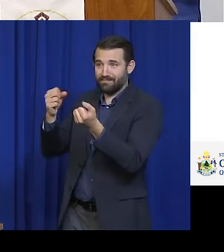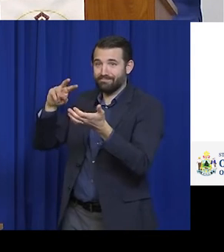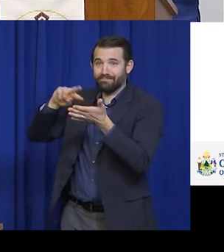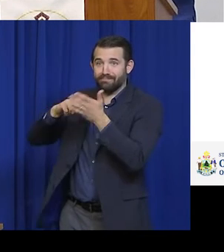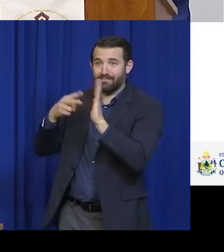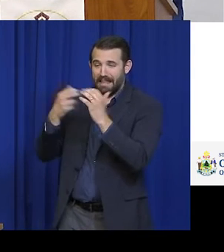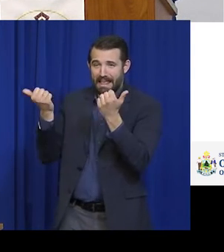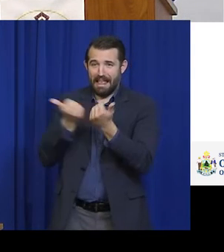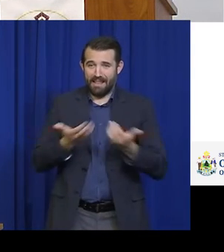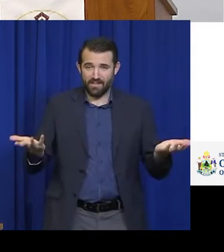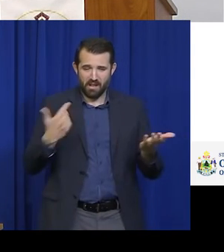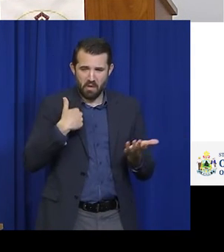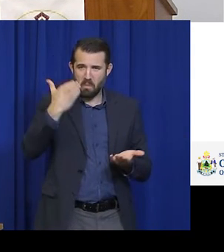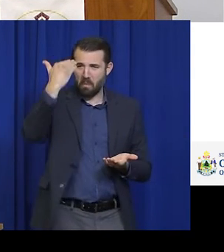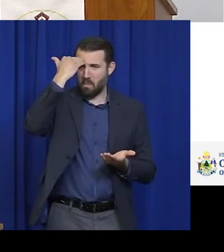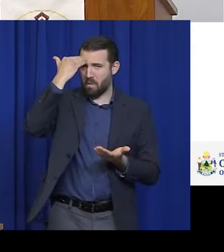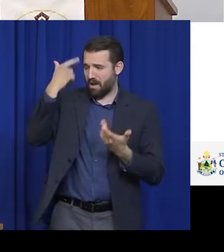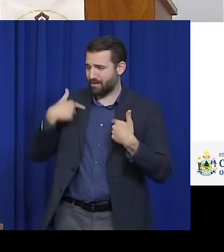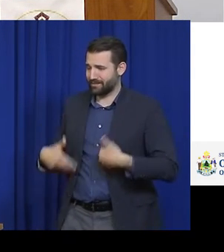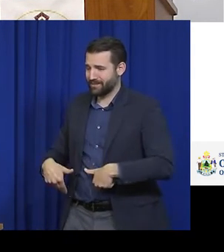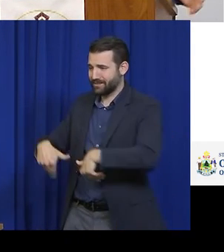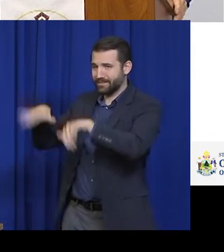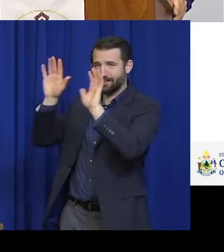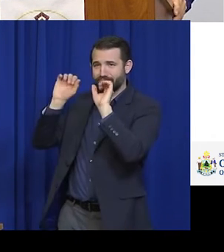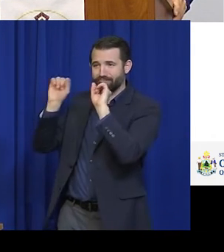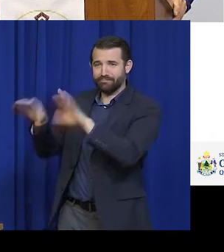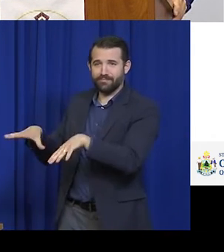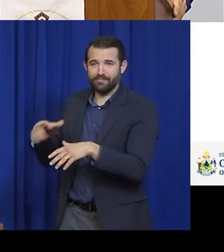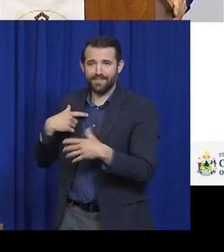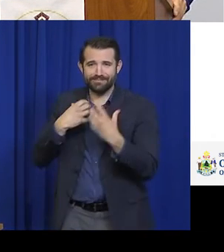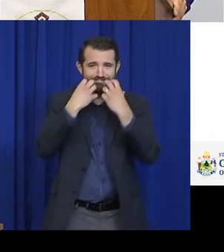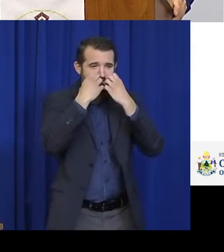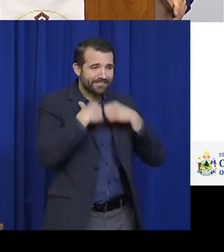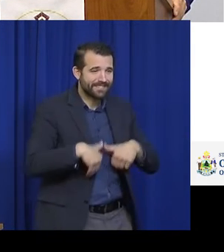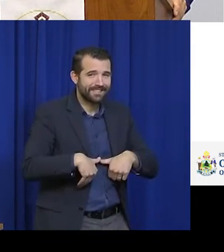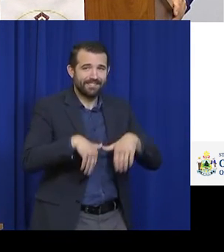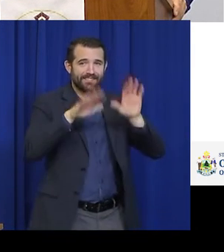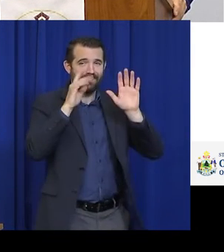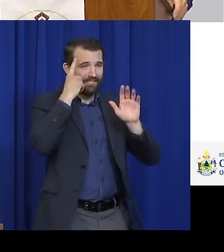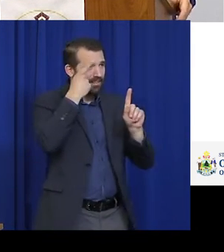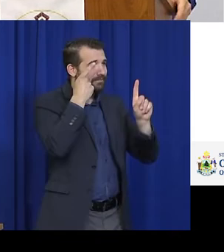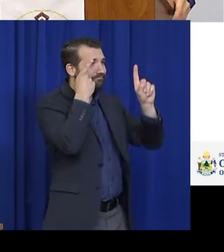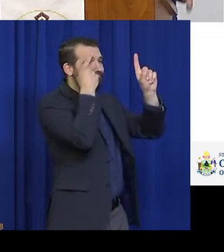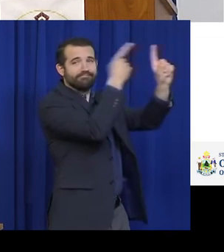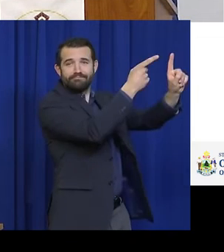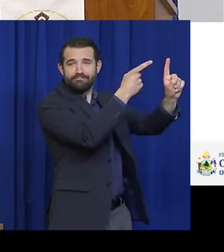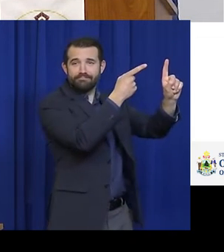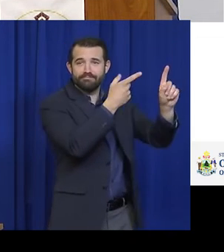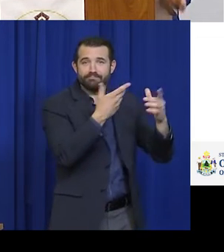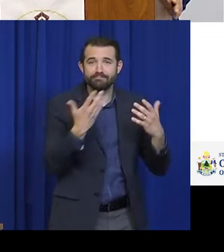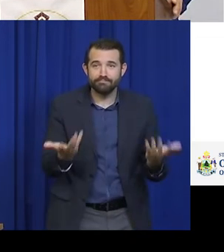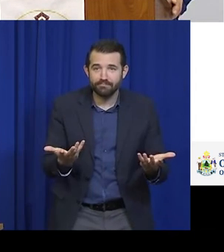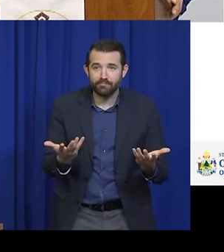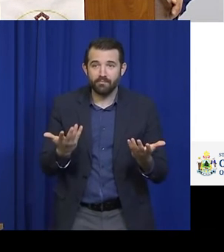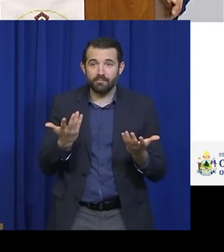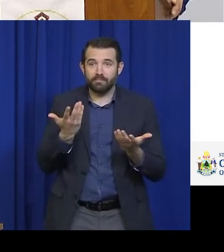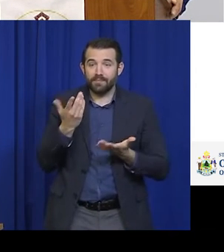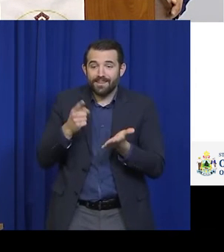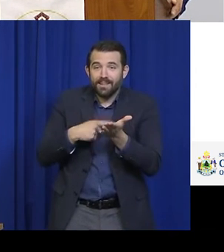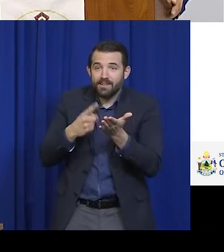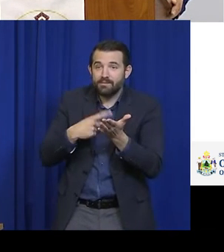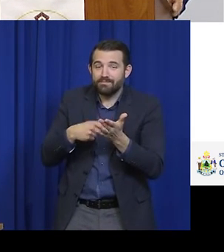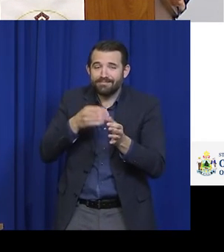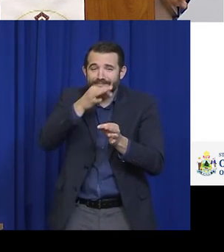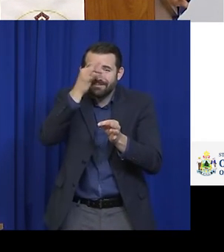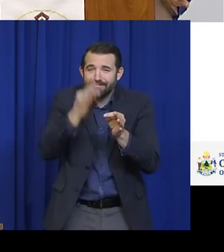you've ever loved for the sake of something greater. But sometimes it doesn't. Sometimes it's nothing more than gritting